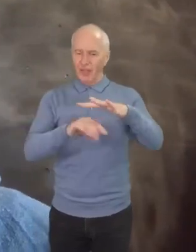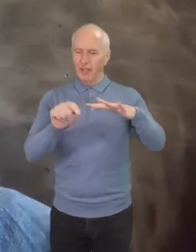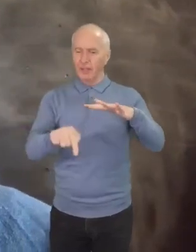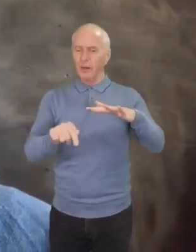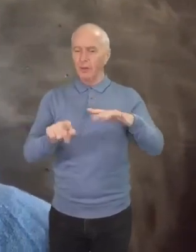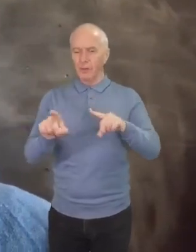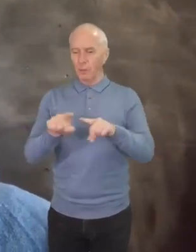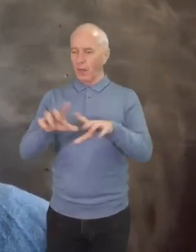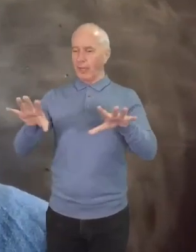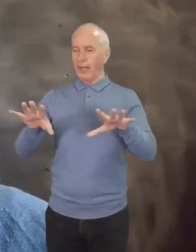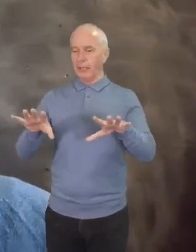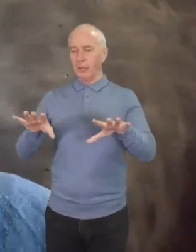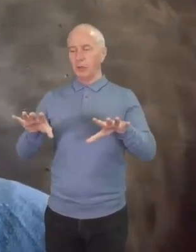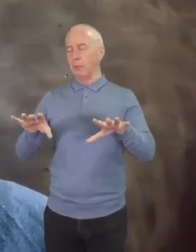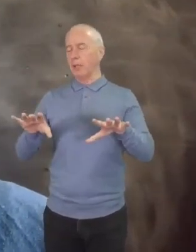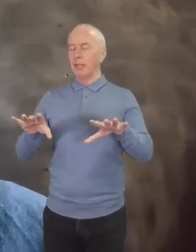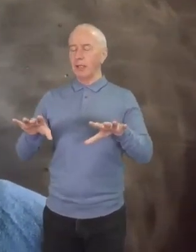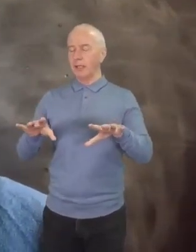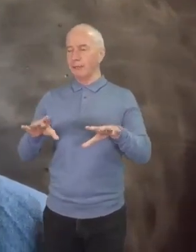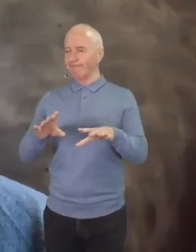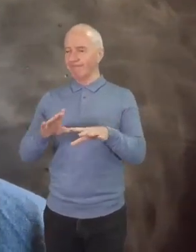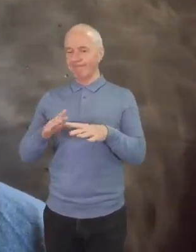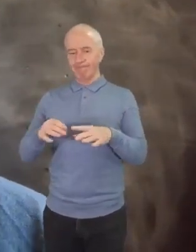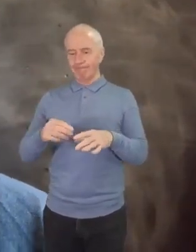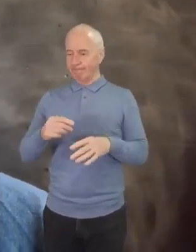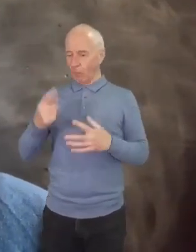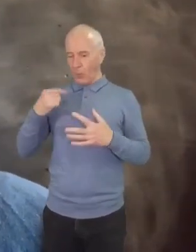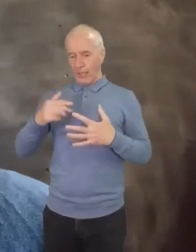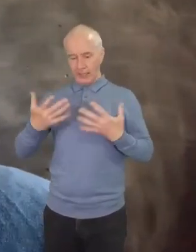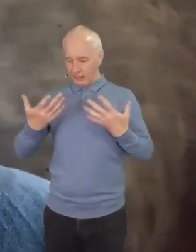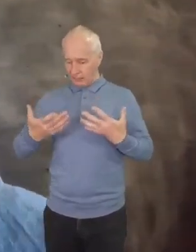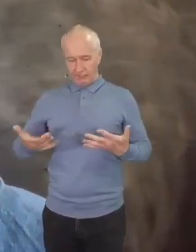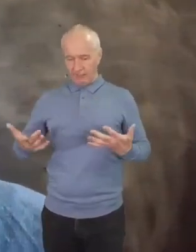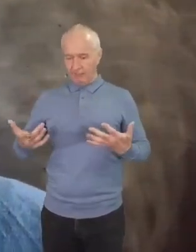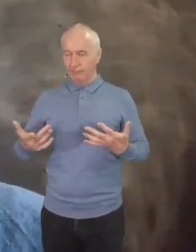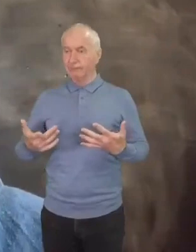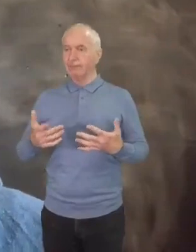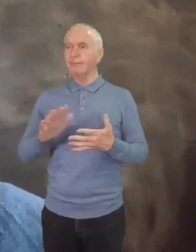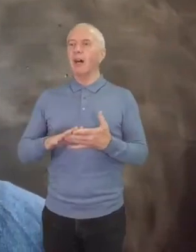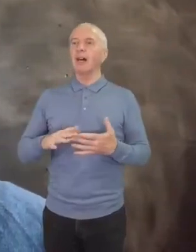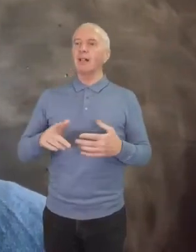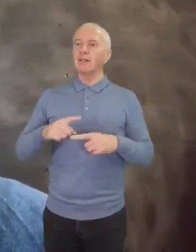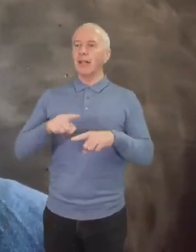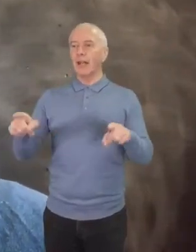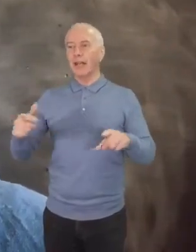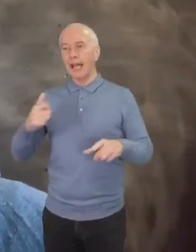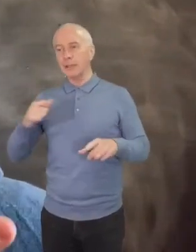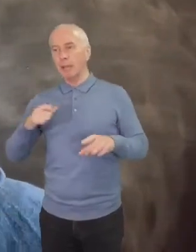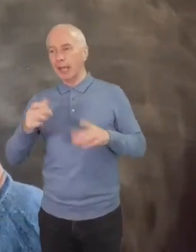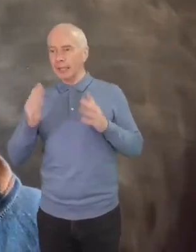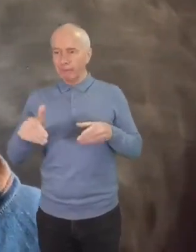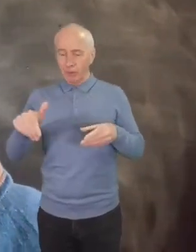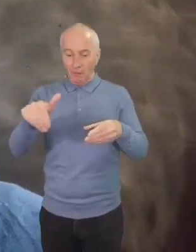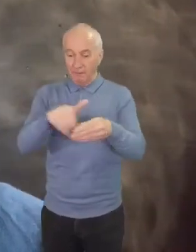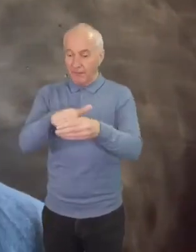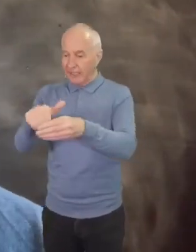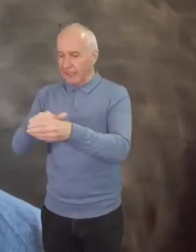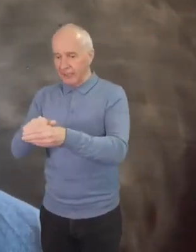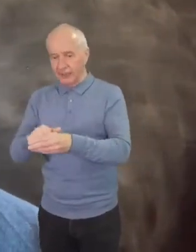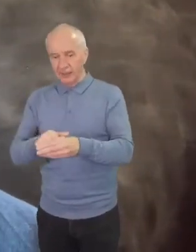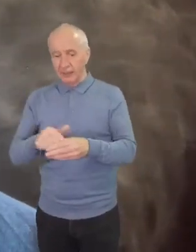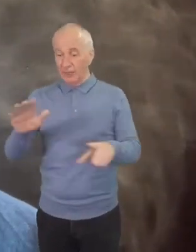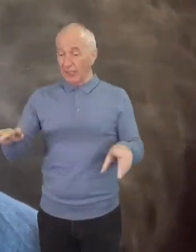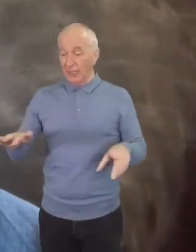whiteness. Some were overtly told, but often they were just expected to fit in. There was this unspoken pressure